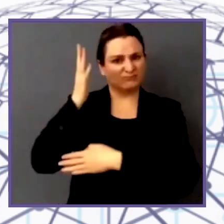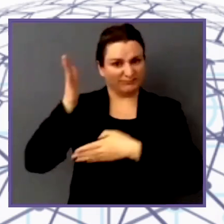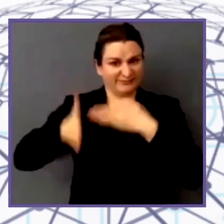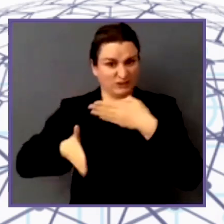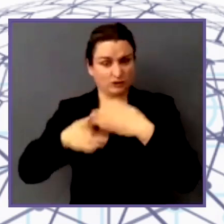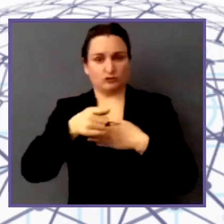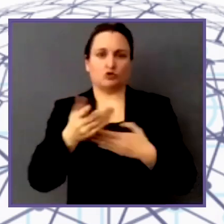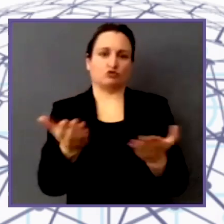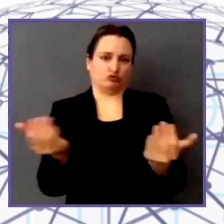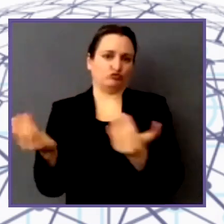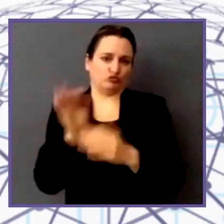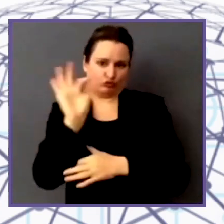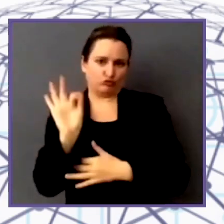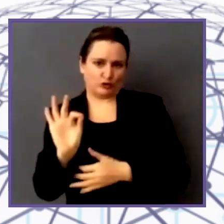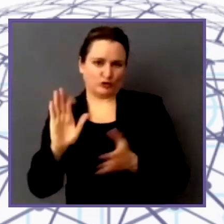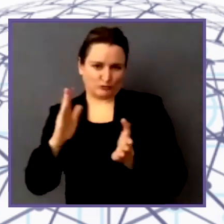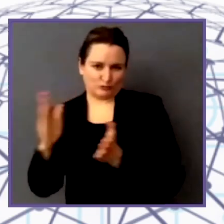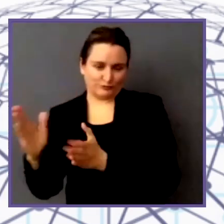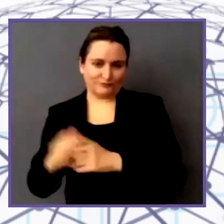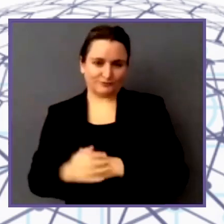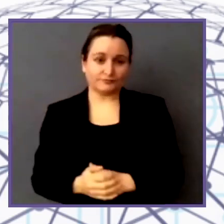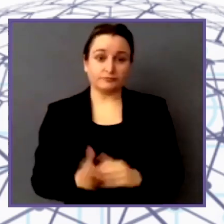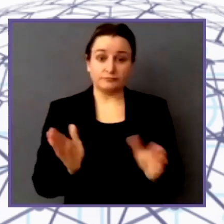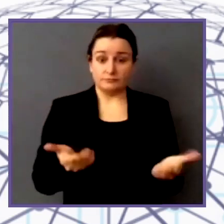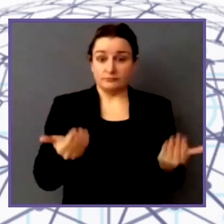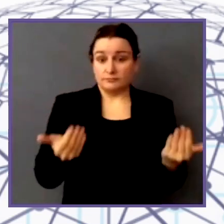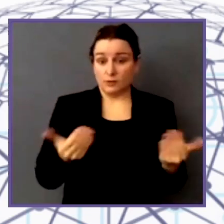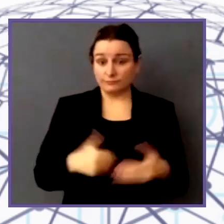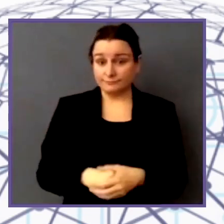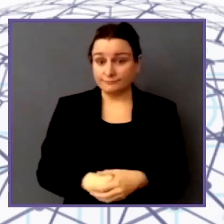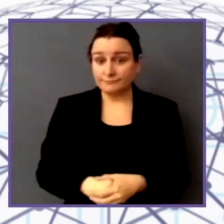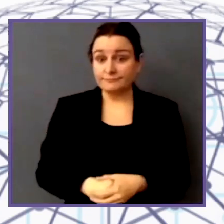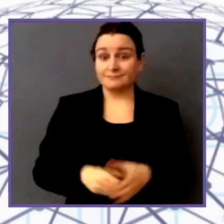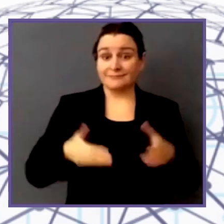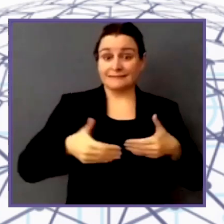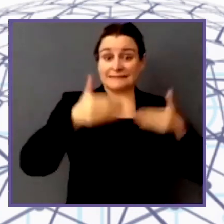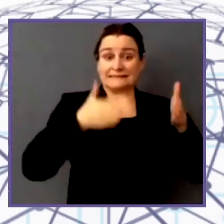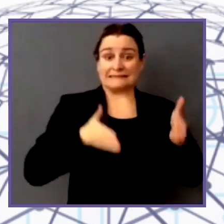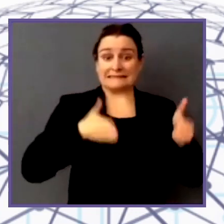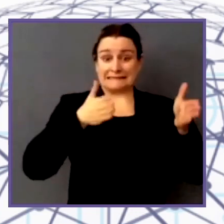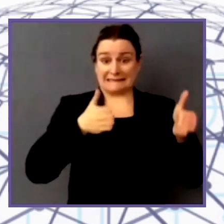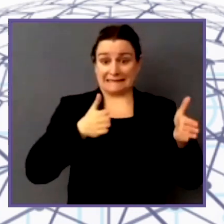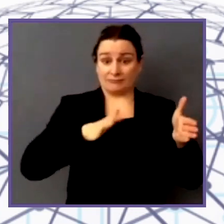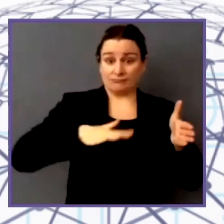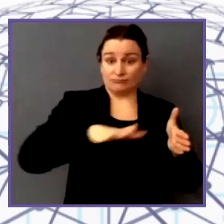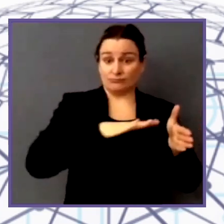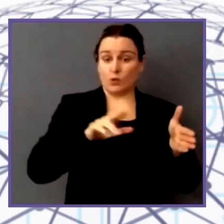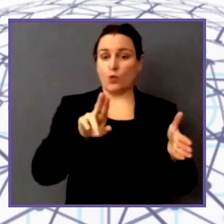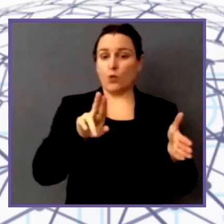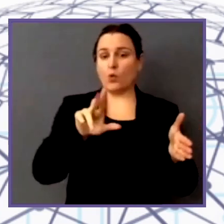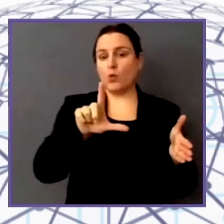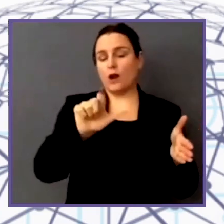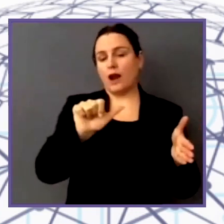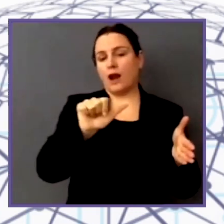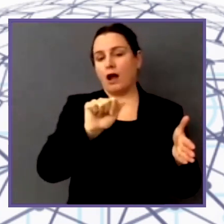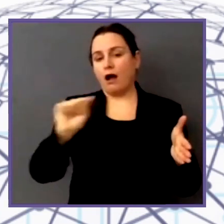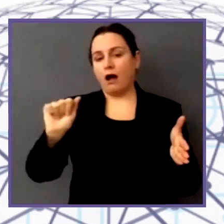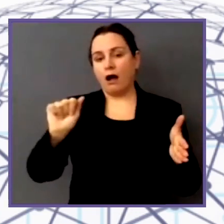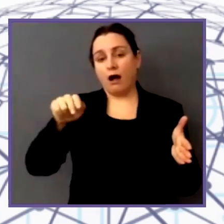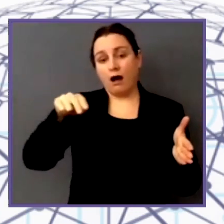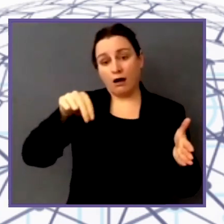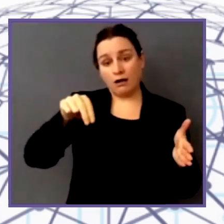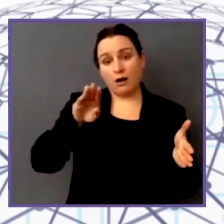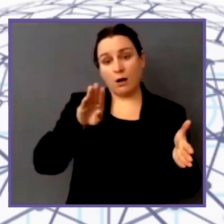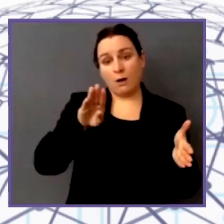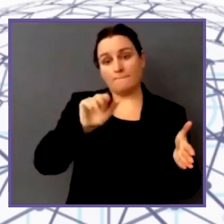for you, Ulaanbaatar is a city that experiences extreme and varied climate conditions from season to season.